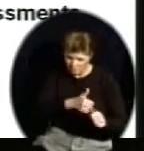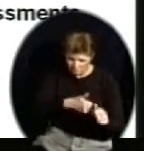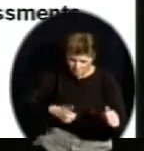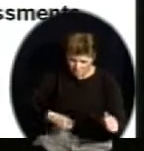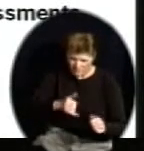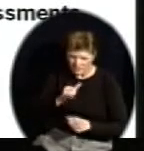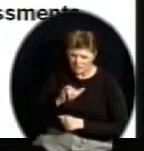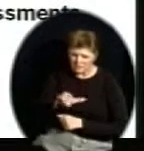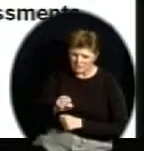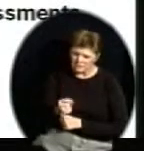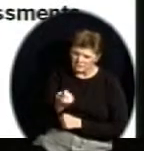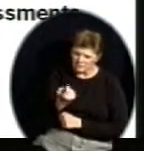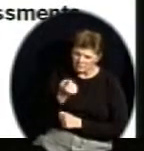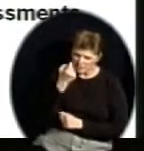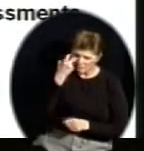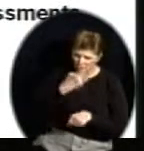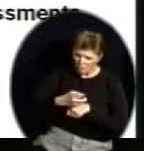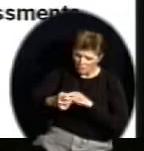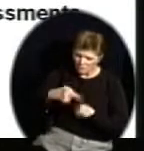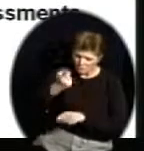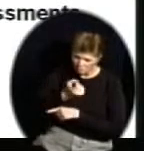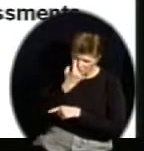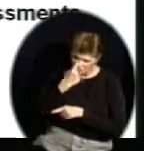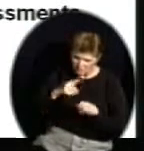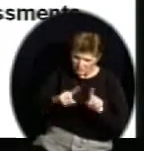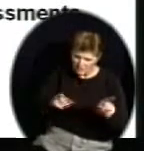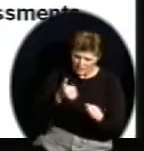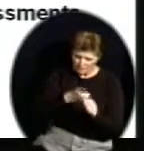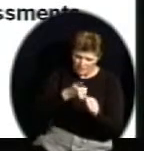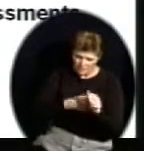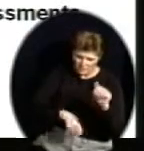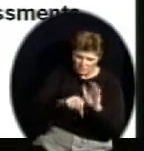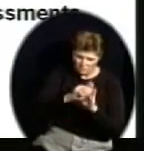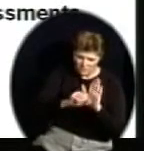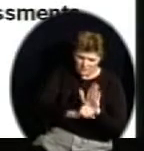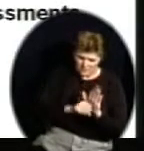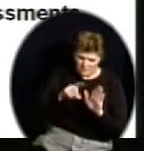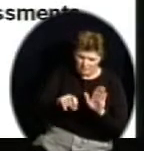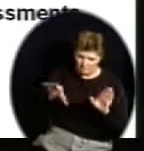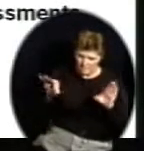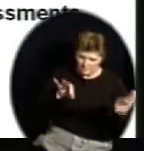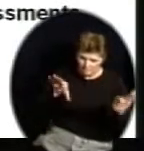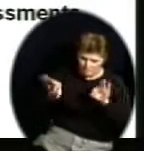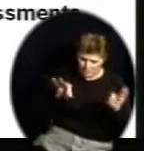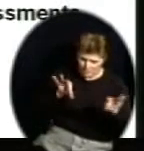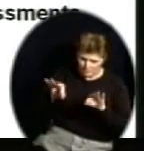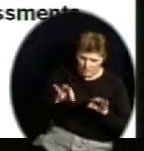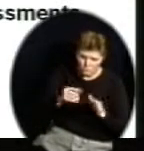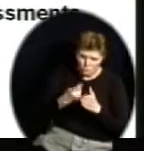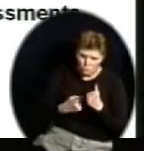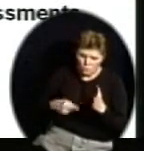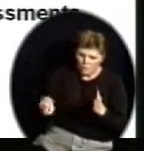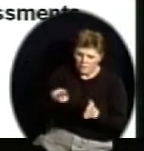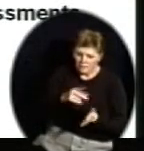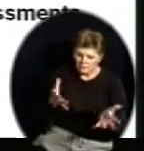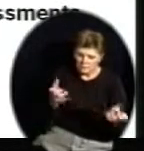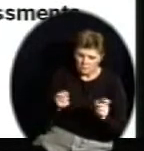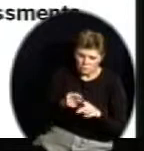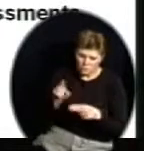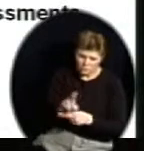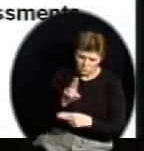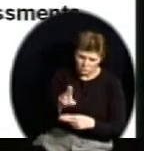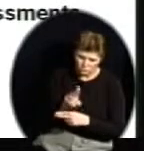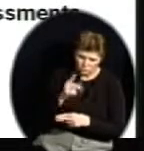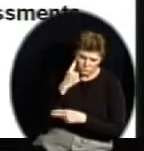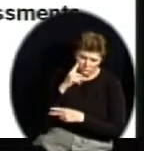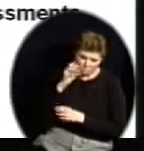state helped to develop or select their own assessments, so there's not comparability across states. And they also set their own